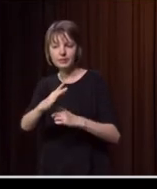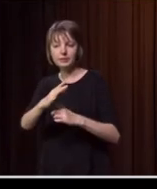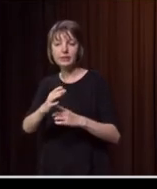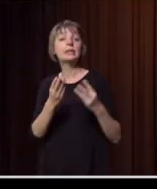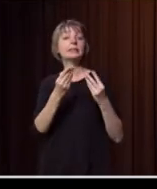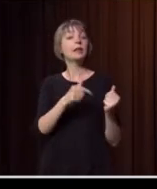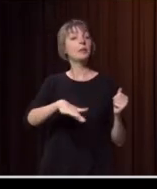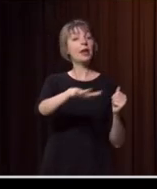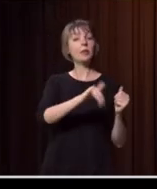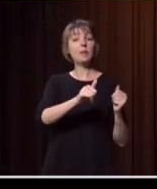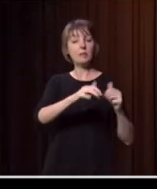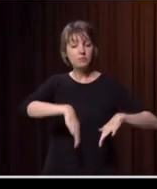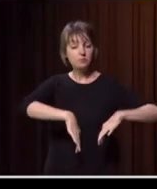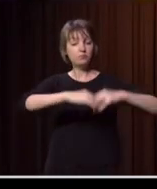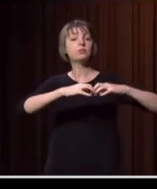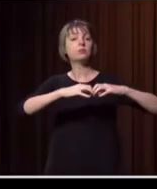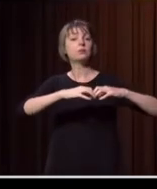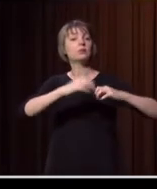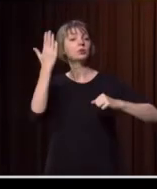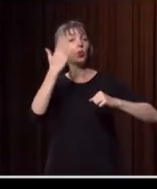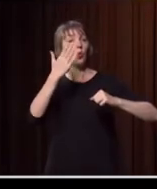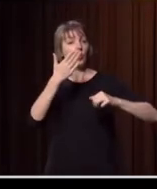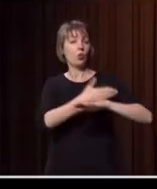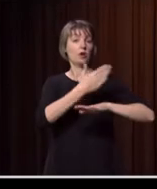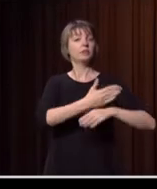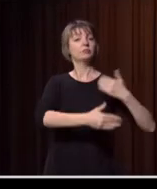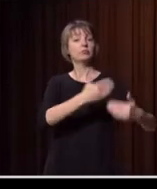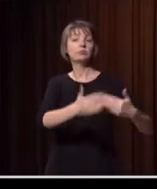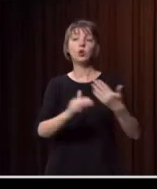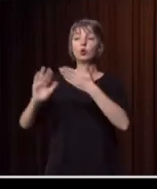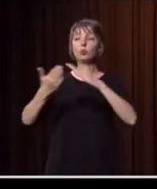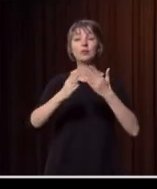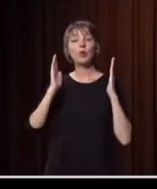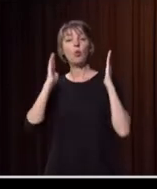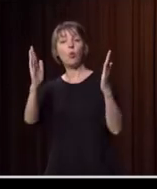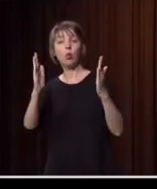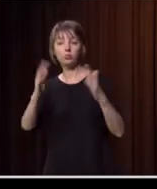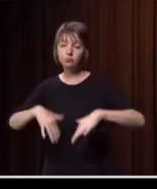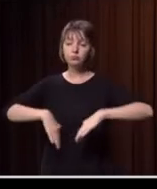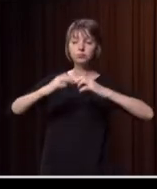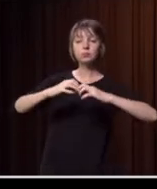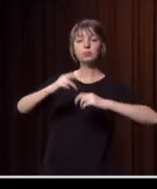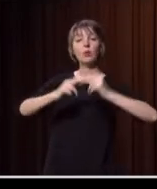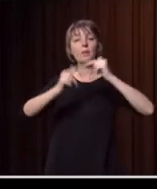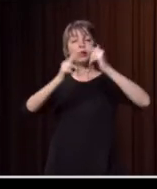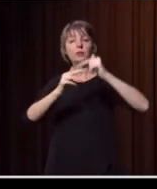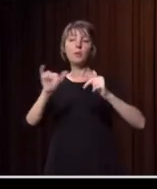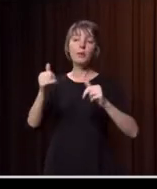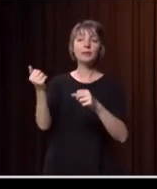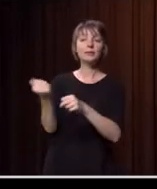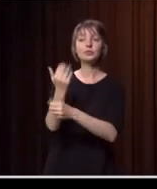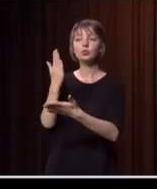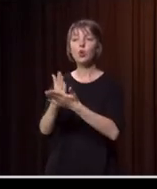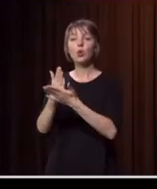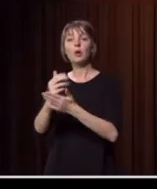get the school back up and running as the first priority, get the local community hall up and running, make sure the pub's operational because people want to have a gathering place to